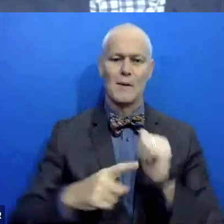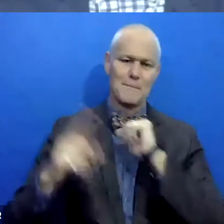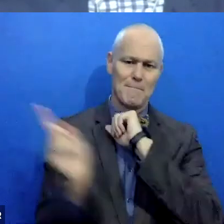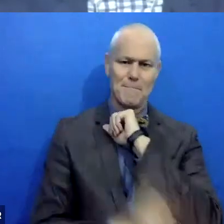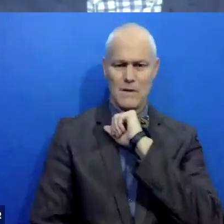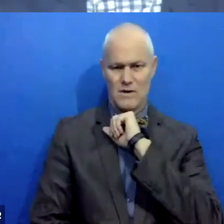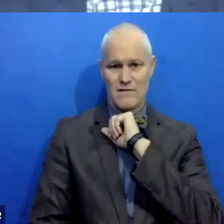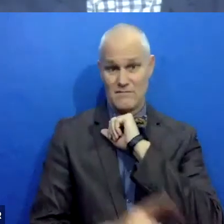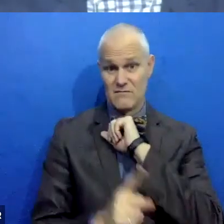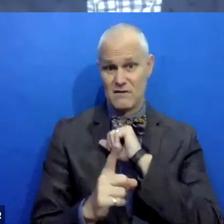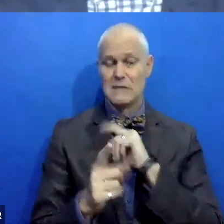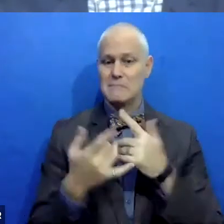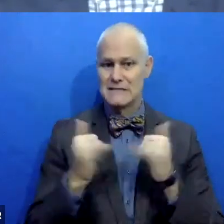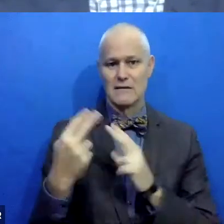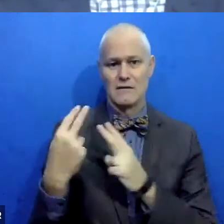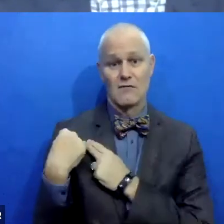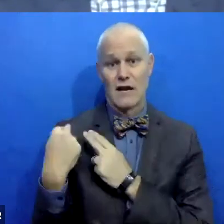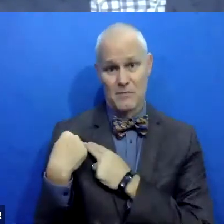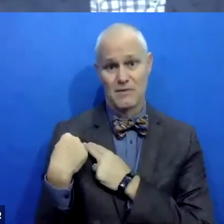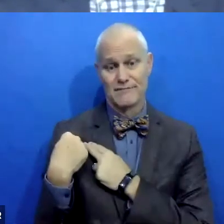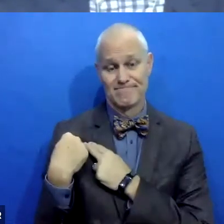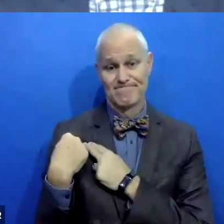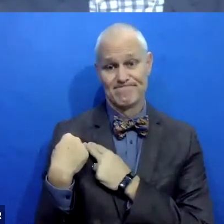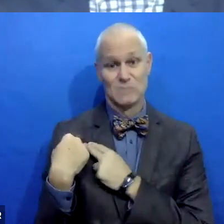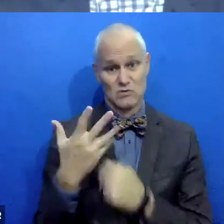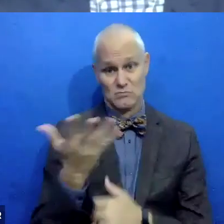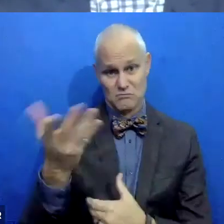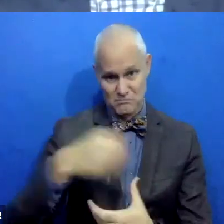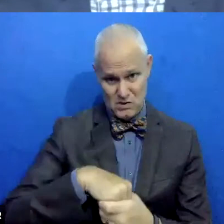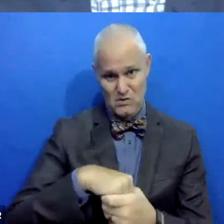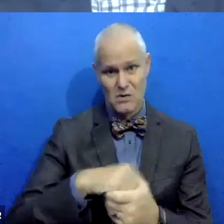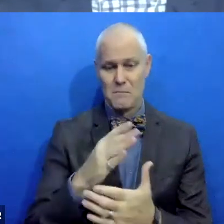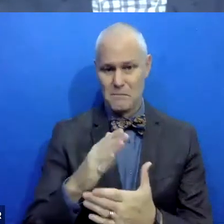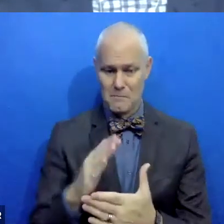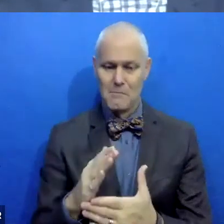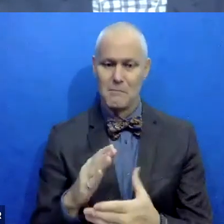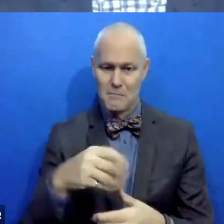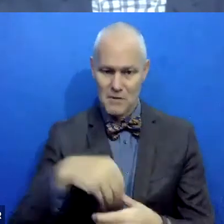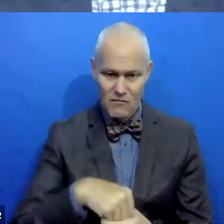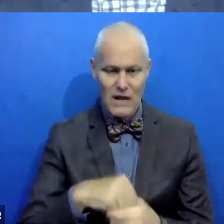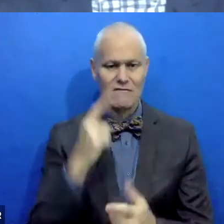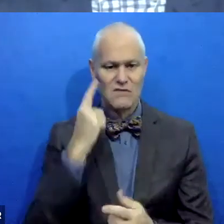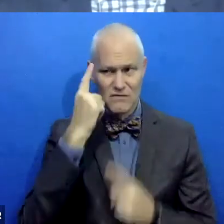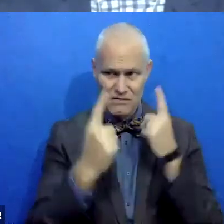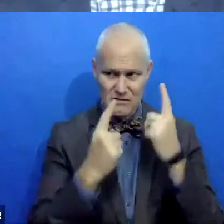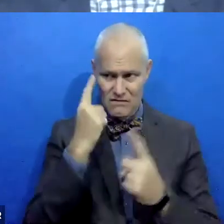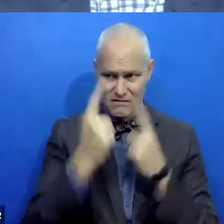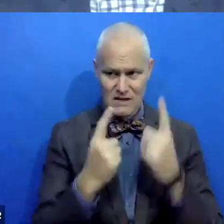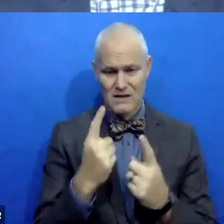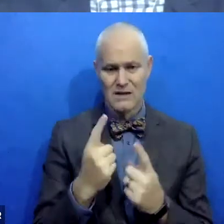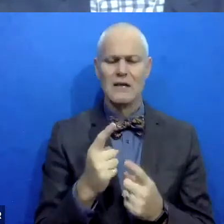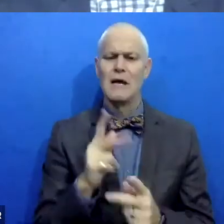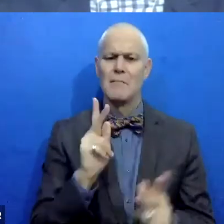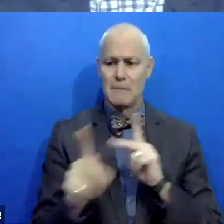But it is still about accountability. So to participate, to be a part of this, we have to be thinking about, uh, people who have